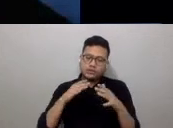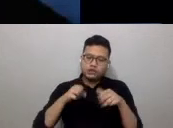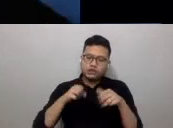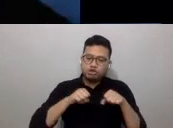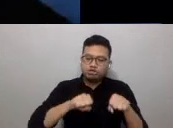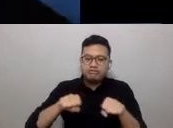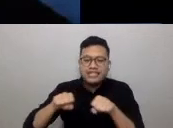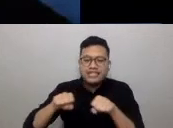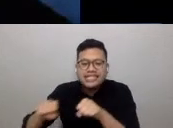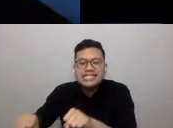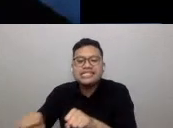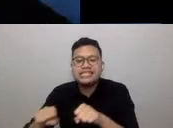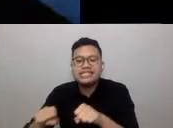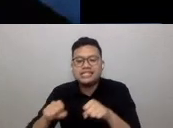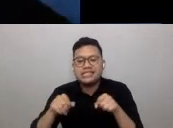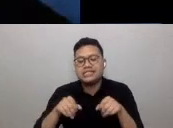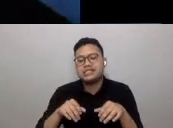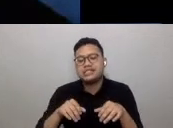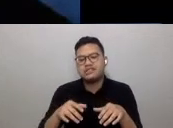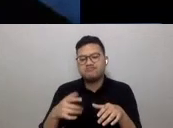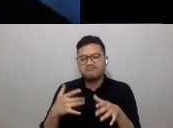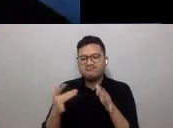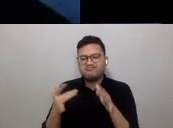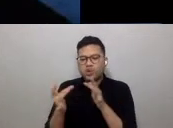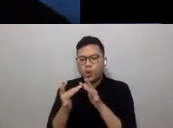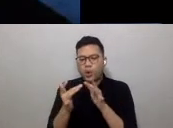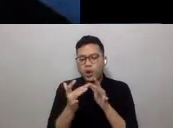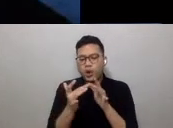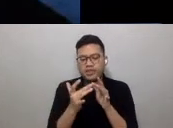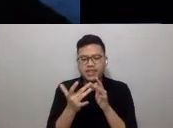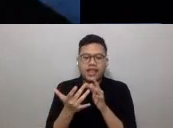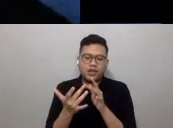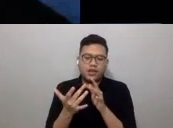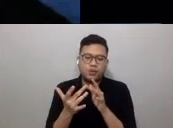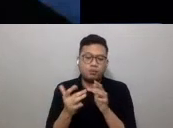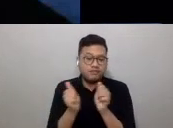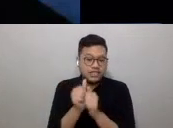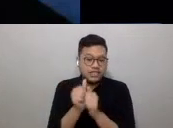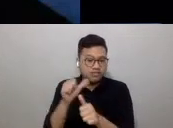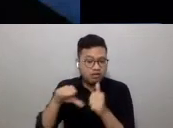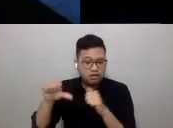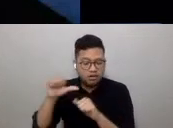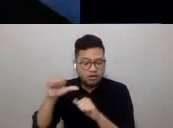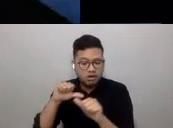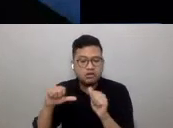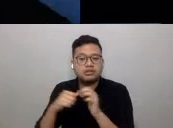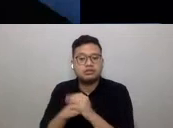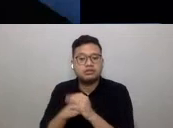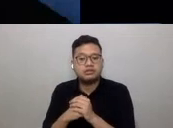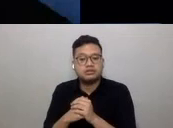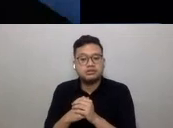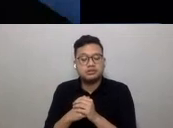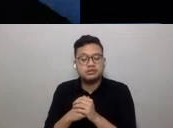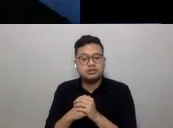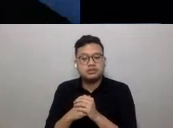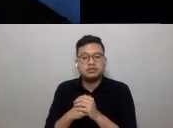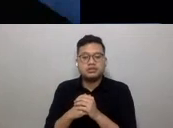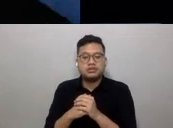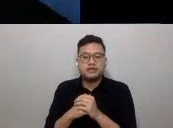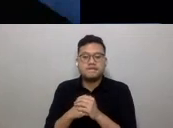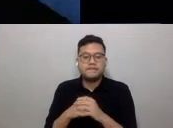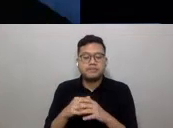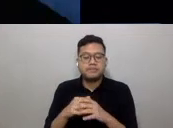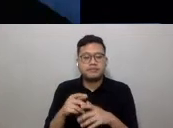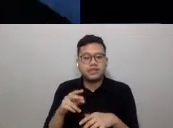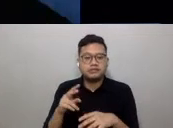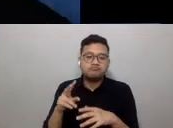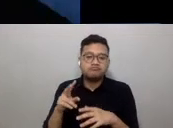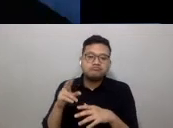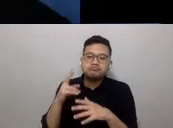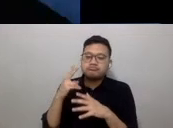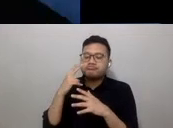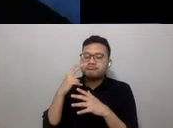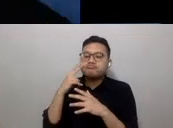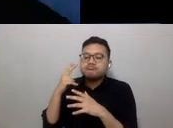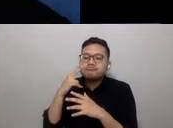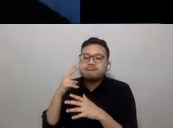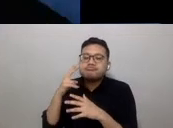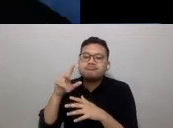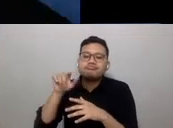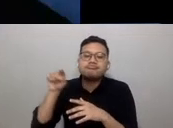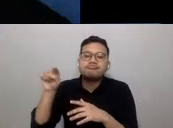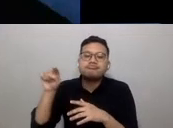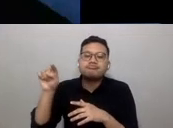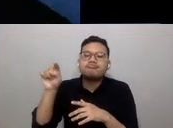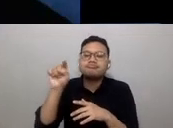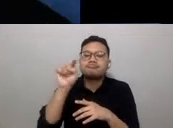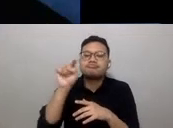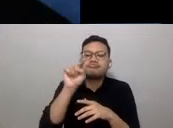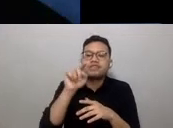and generate a sense of belonging with the part of the city that they're in. Urbanity refers to the public life that happens as a